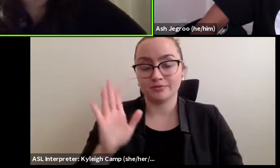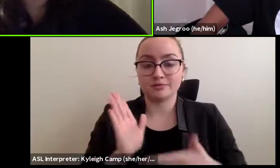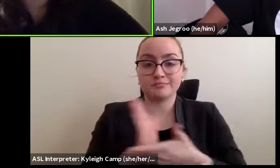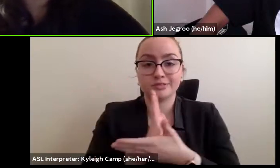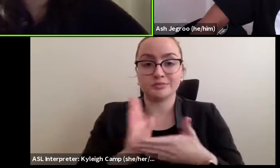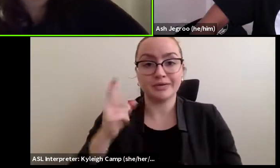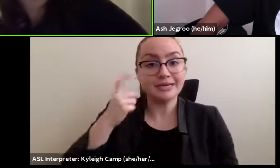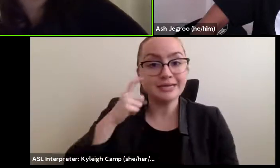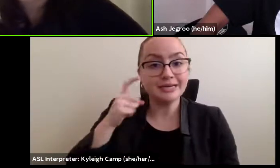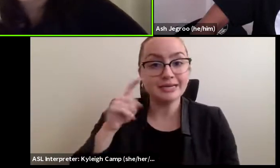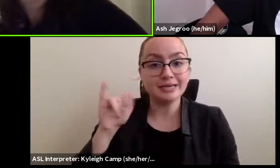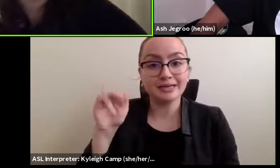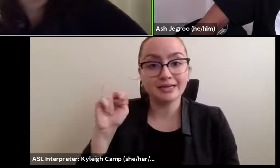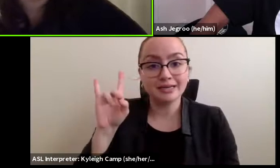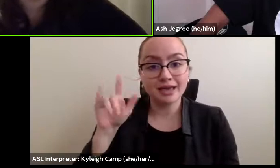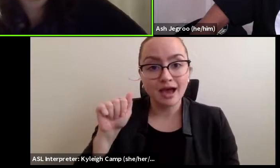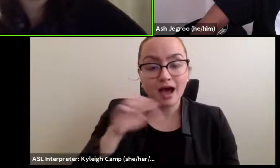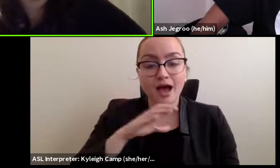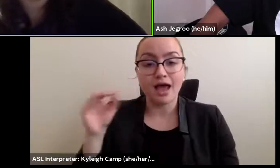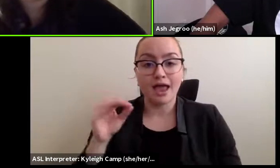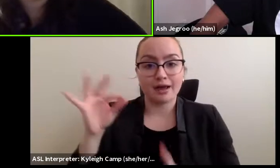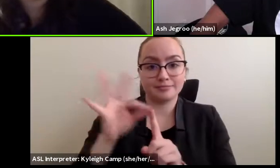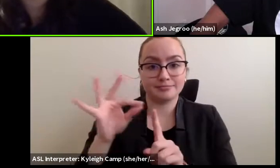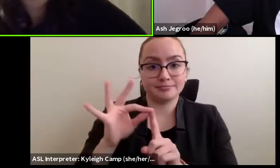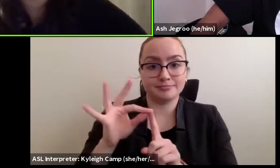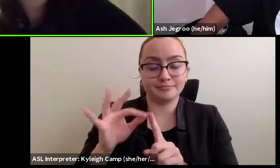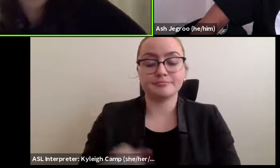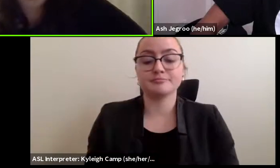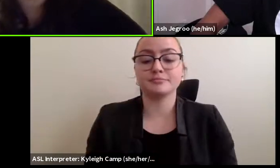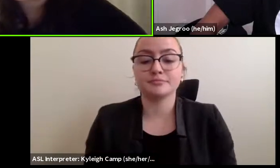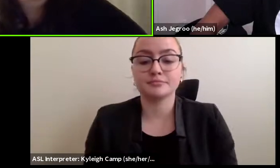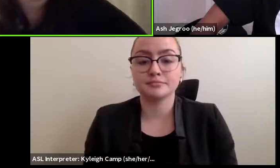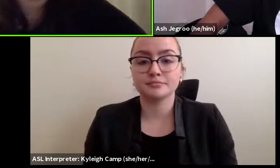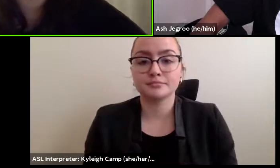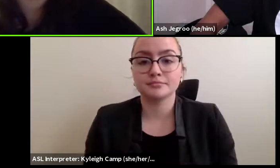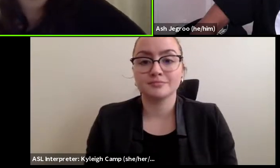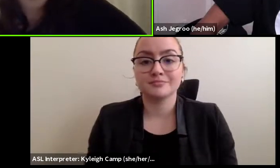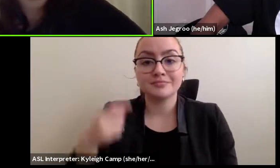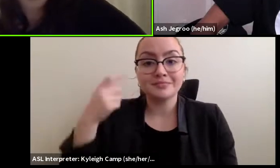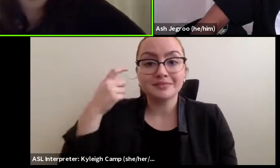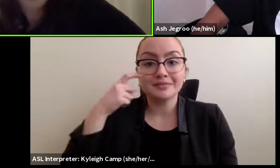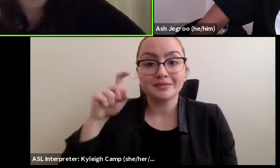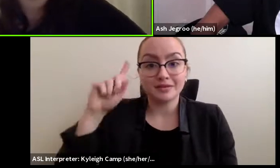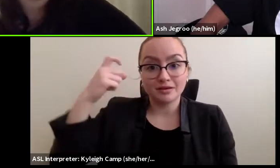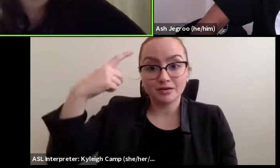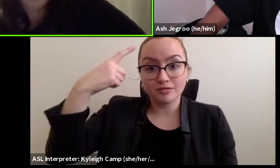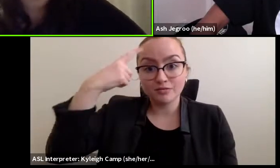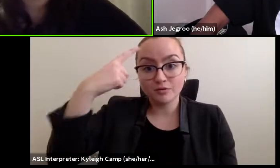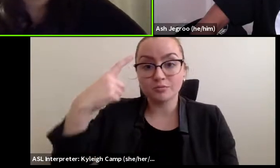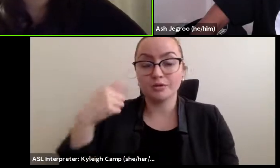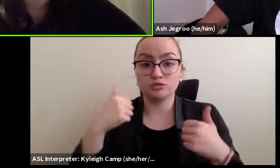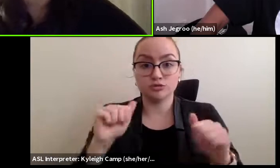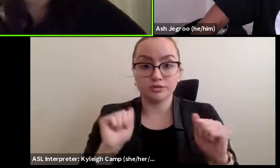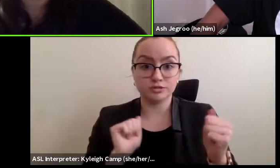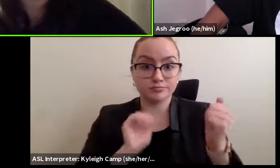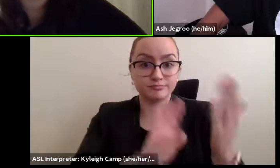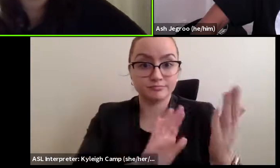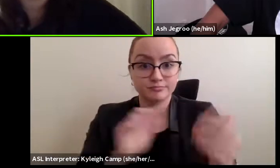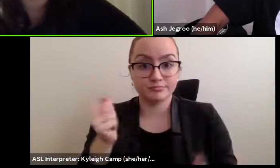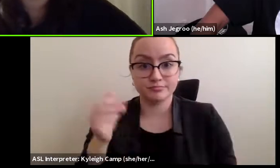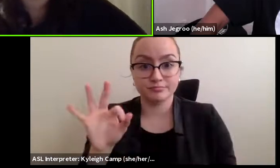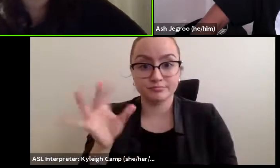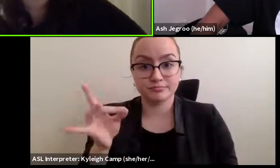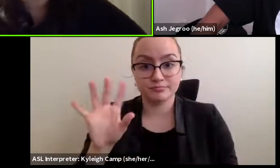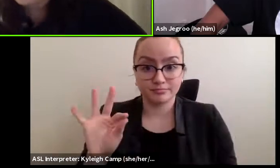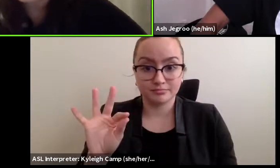stringent counter-insurgency measures by the Indian government in response to a separatist insurgency in 1989, has kept this